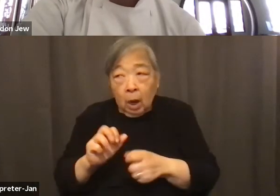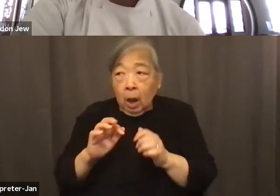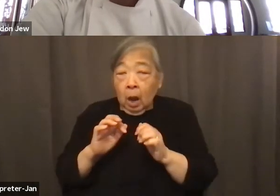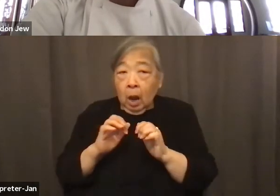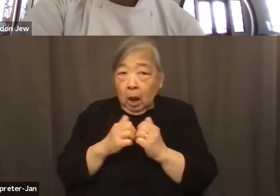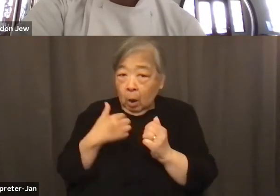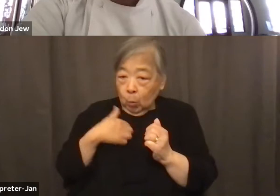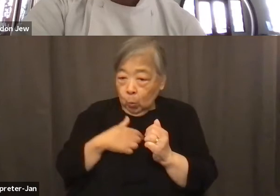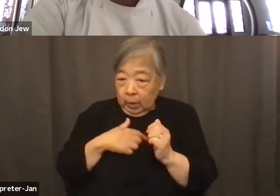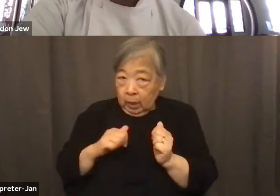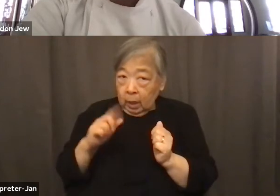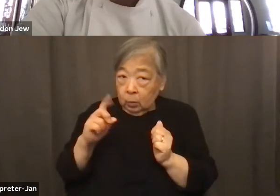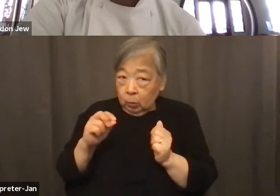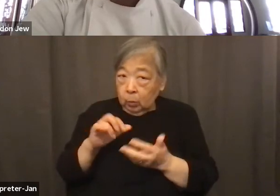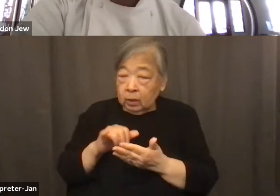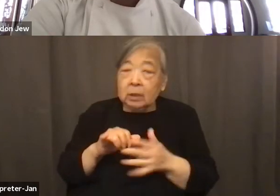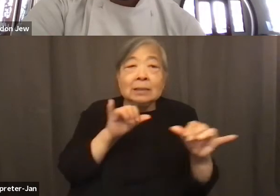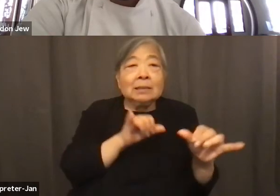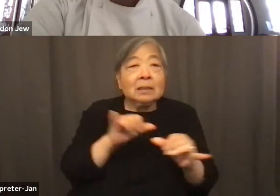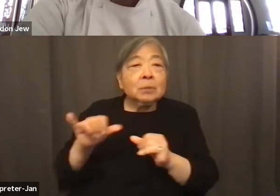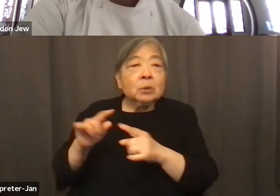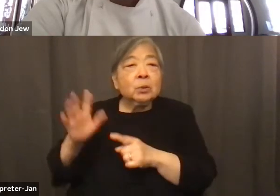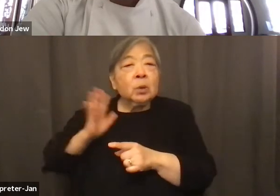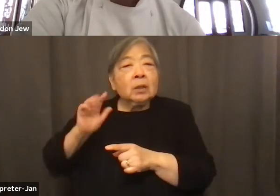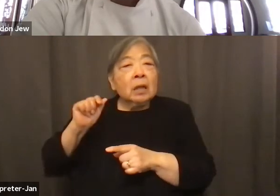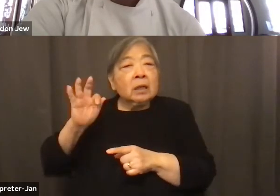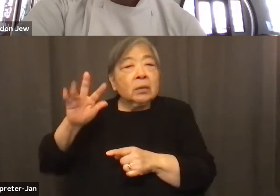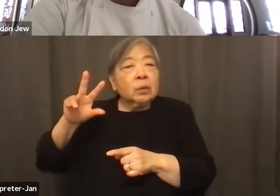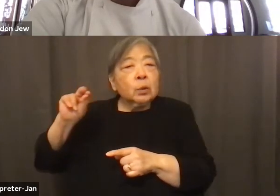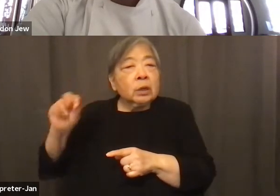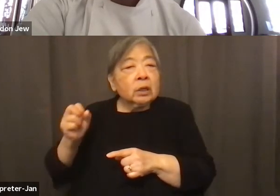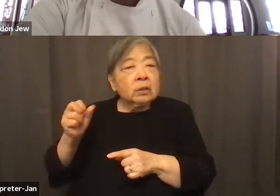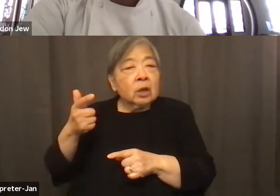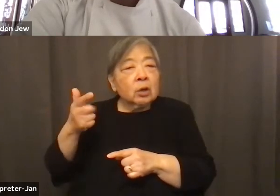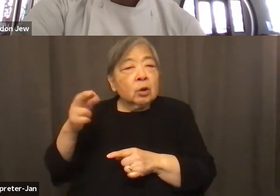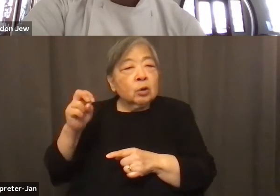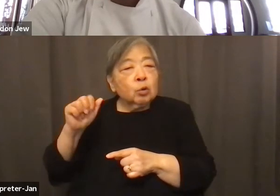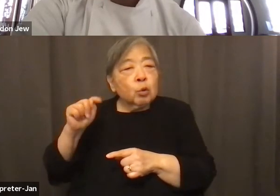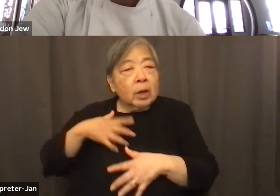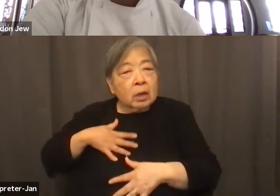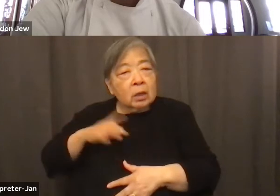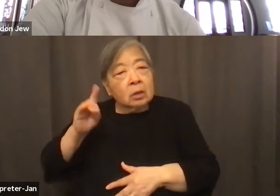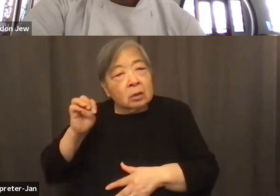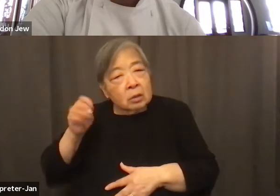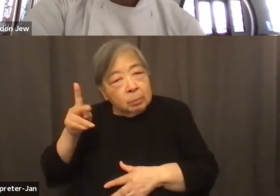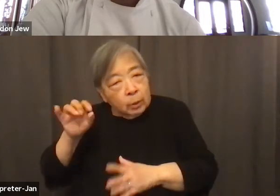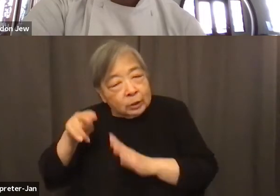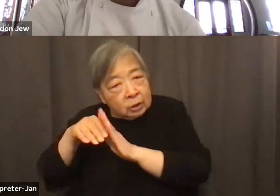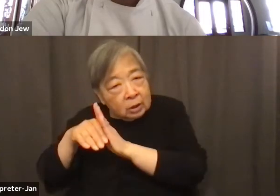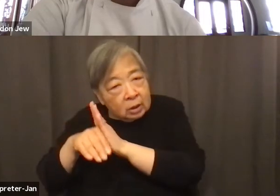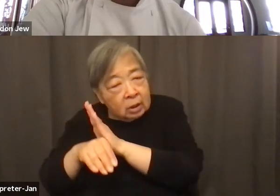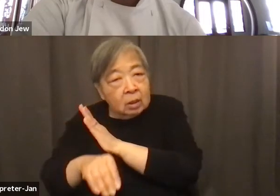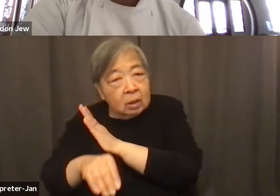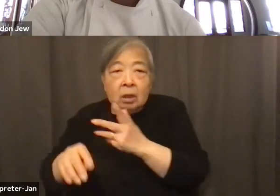about this is very similar to the Great Depression. We're going to have to go through a multi year recovery pretty very much like the